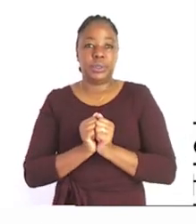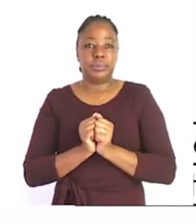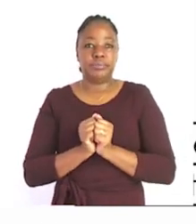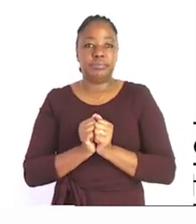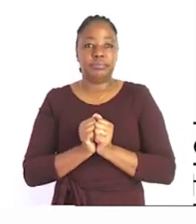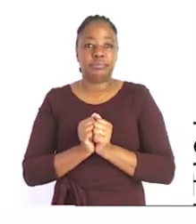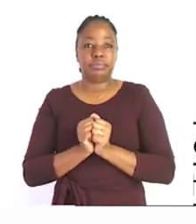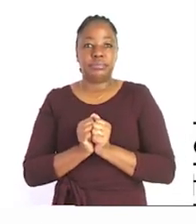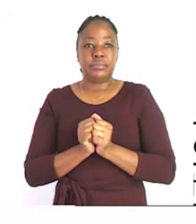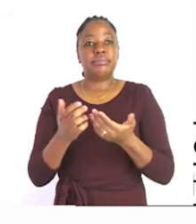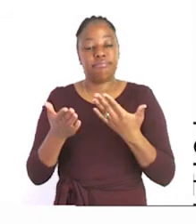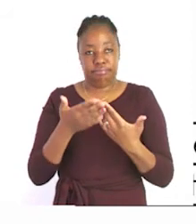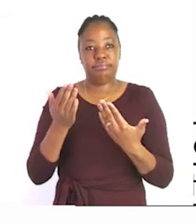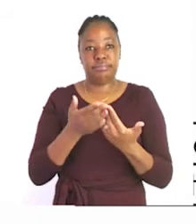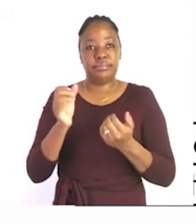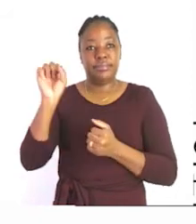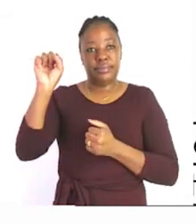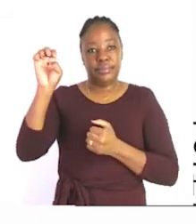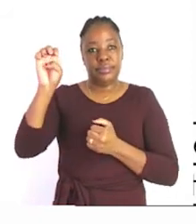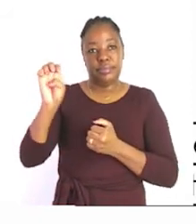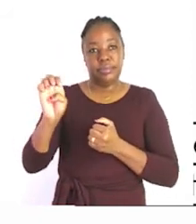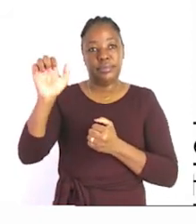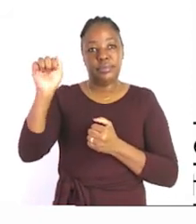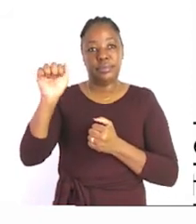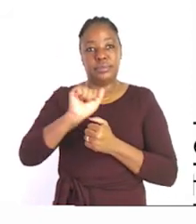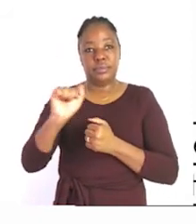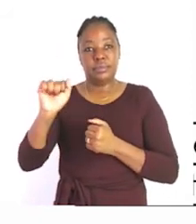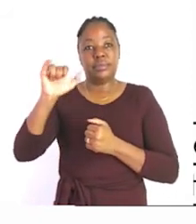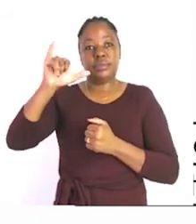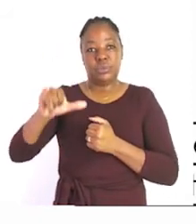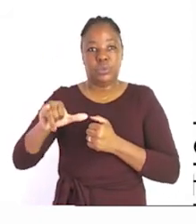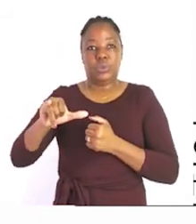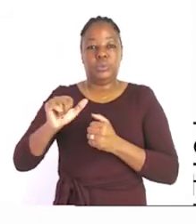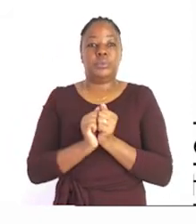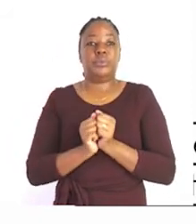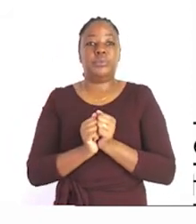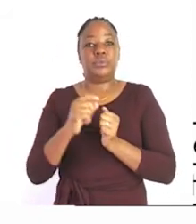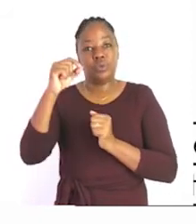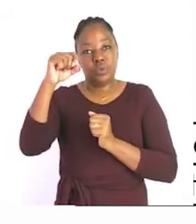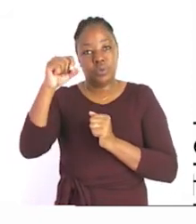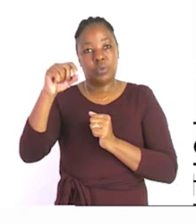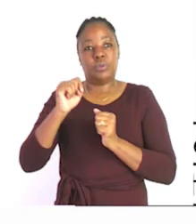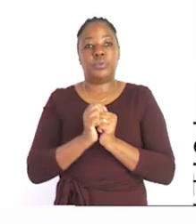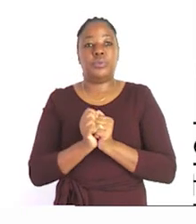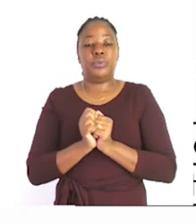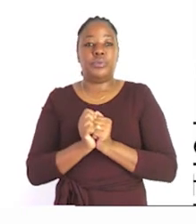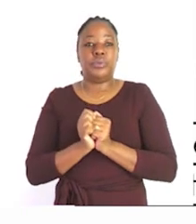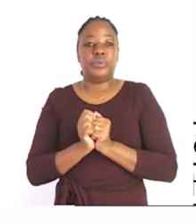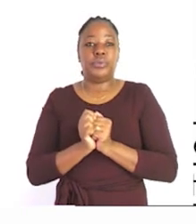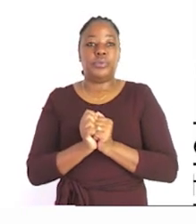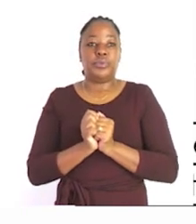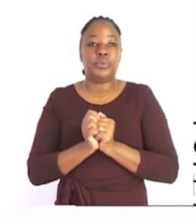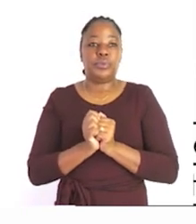is easy so the opposite of hard is easy so you can please